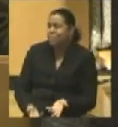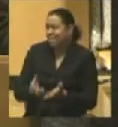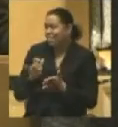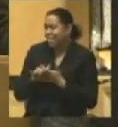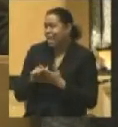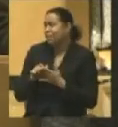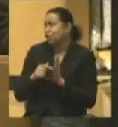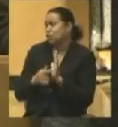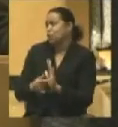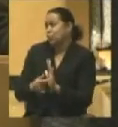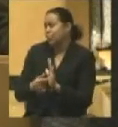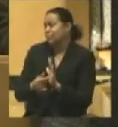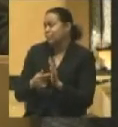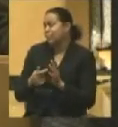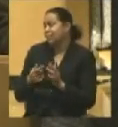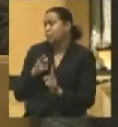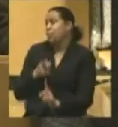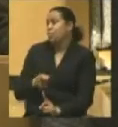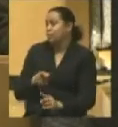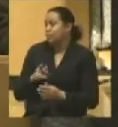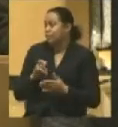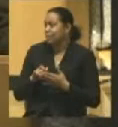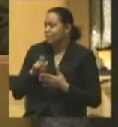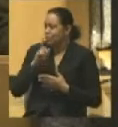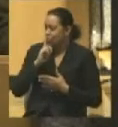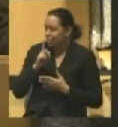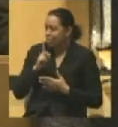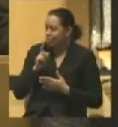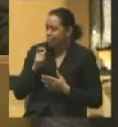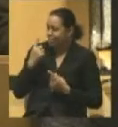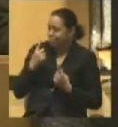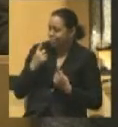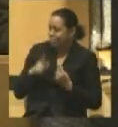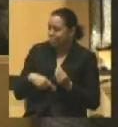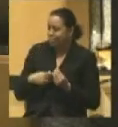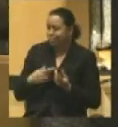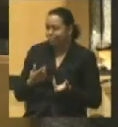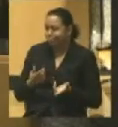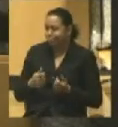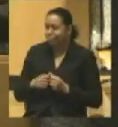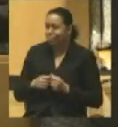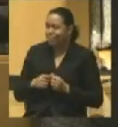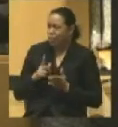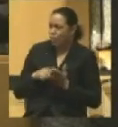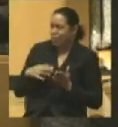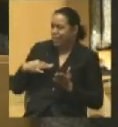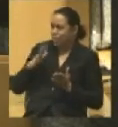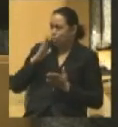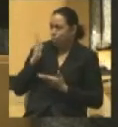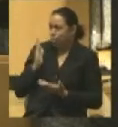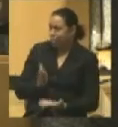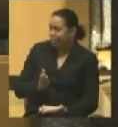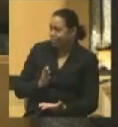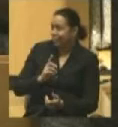point. That they, they really think about, well, what is the, what is the vice, what is the candidate going to bring to the ticket?